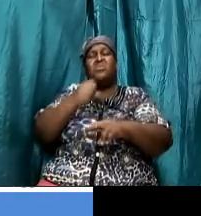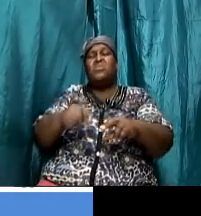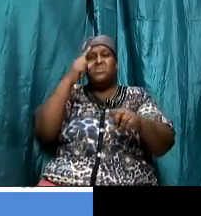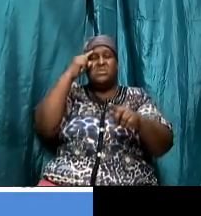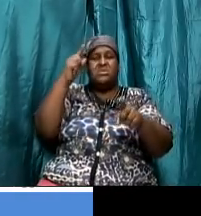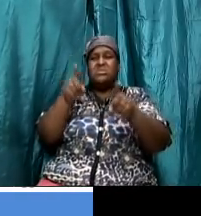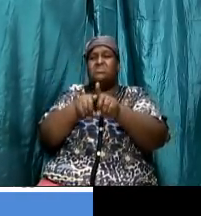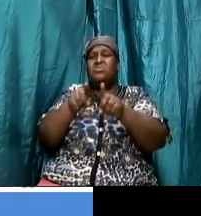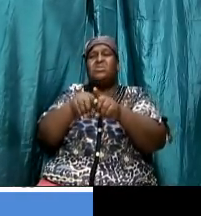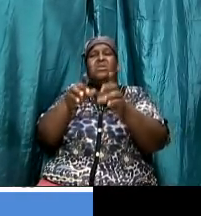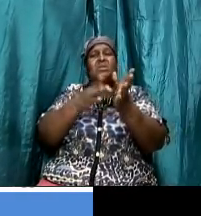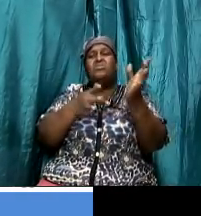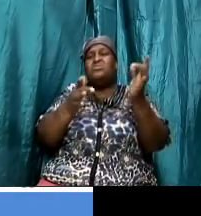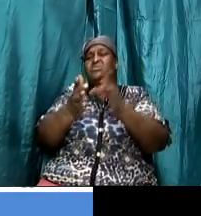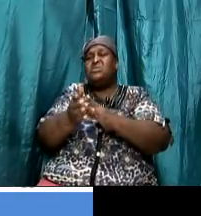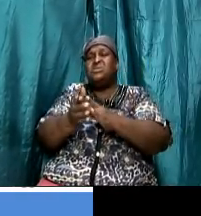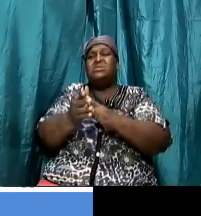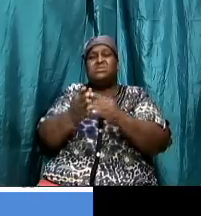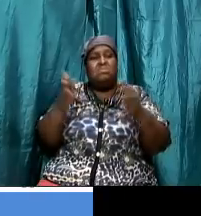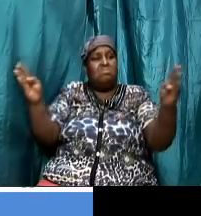the bigger picture is at hand